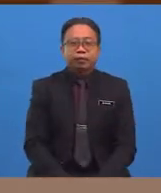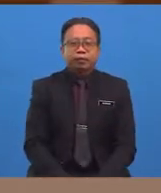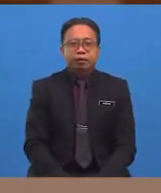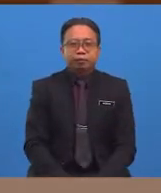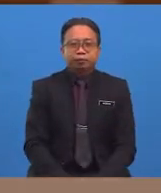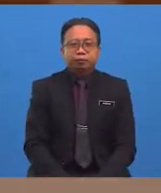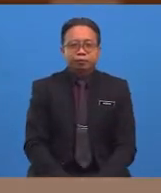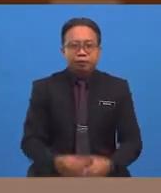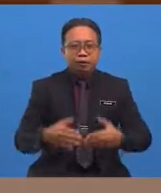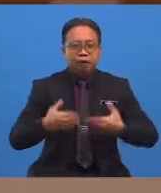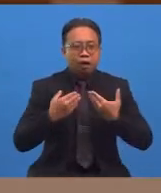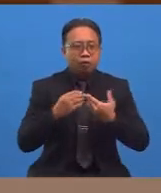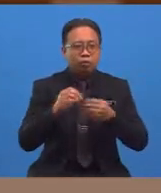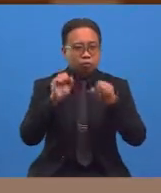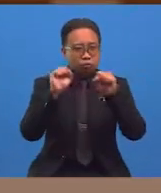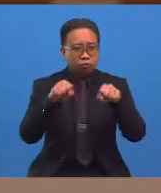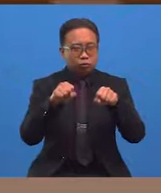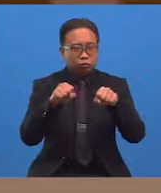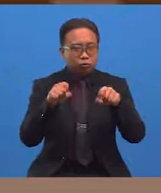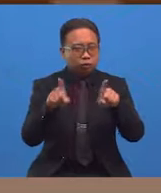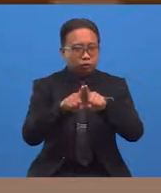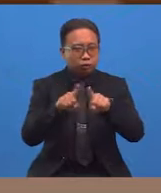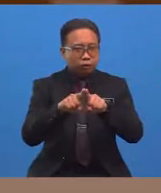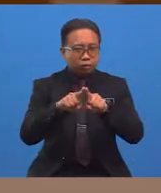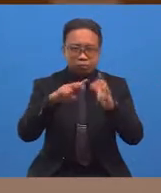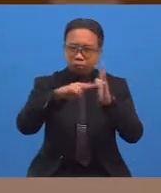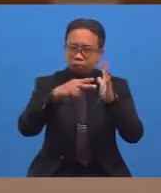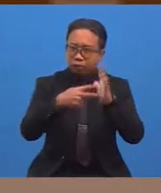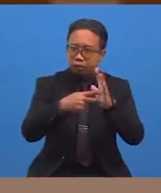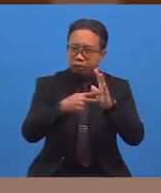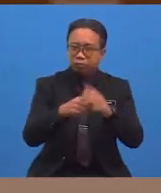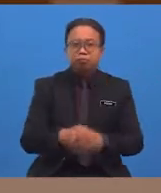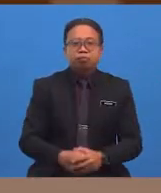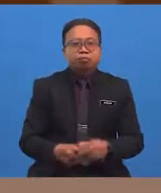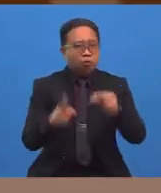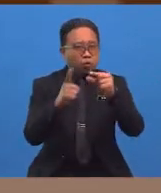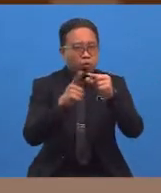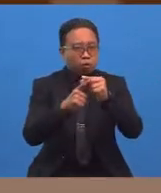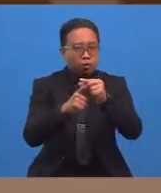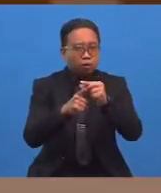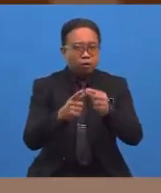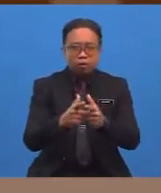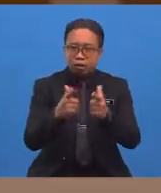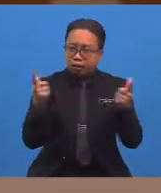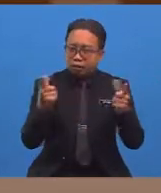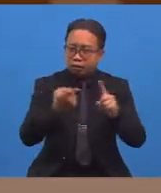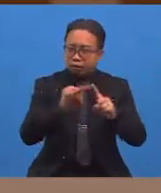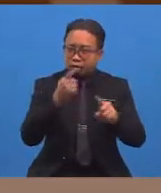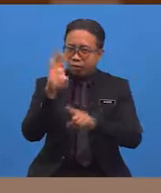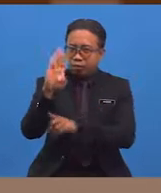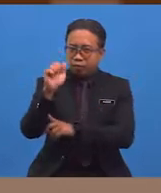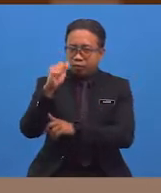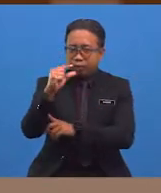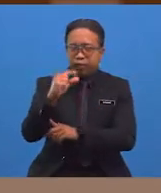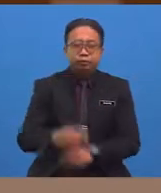How could that be the same? Luggage is different word from bag. Hmm.